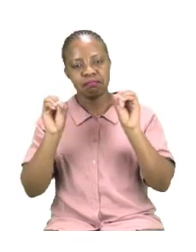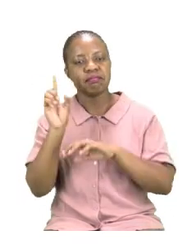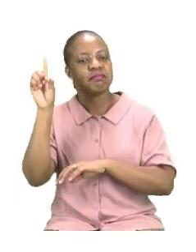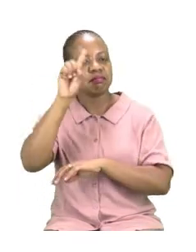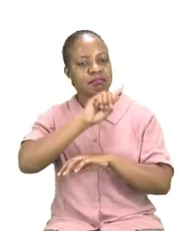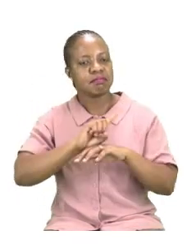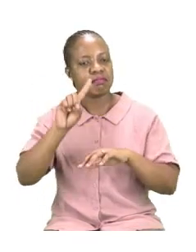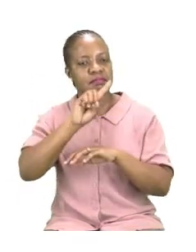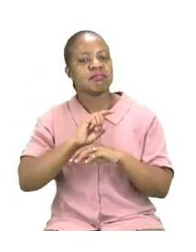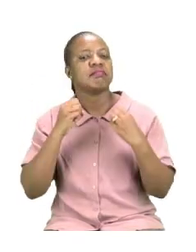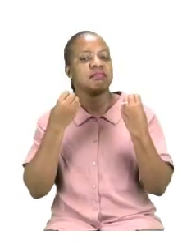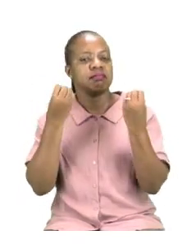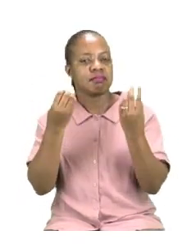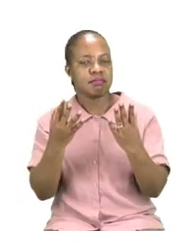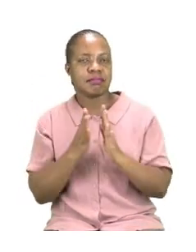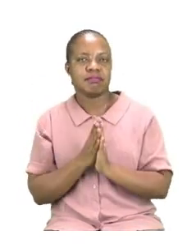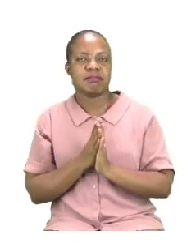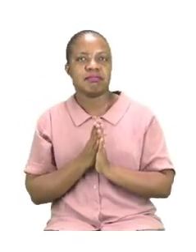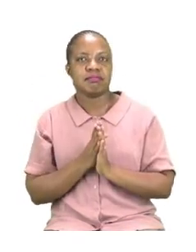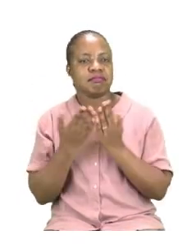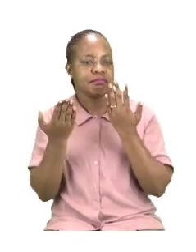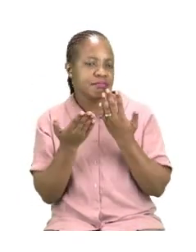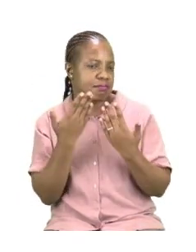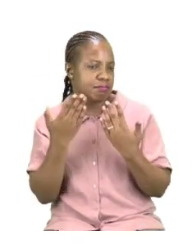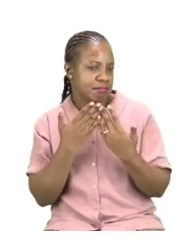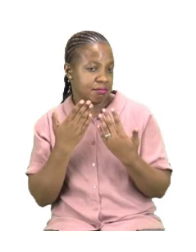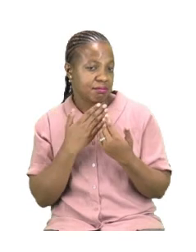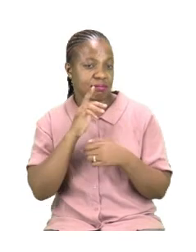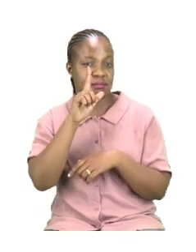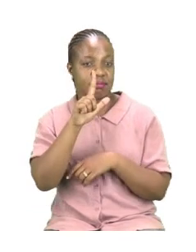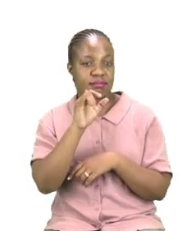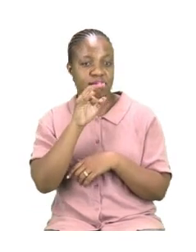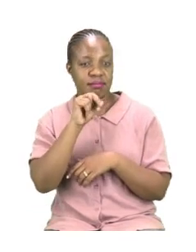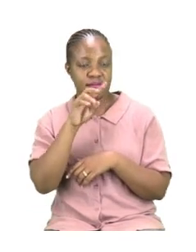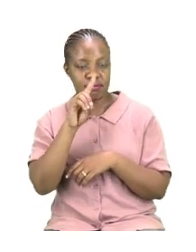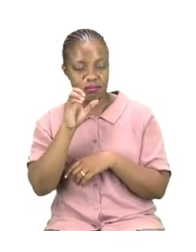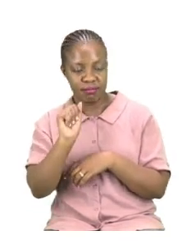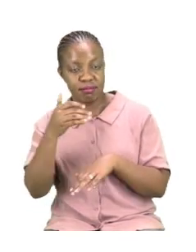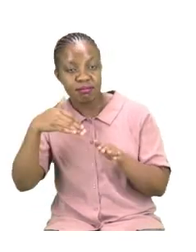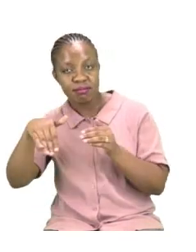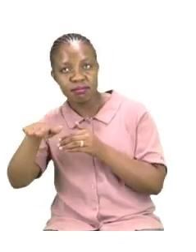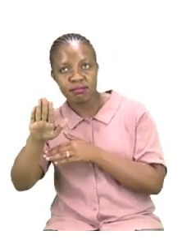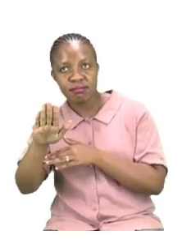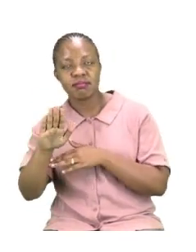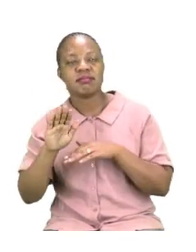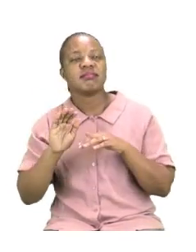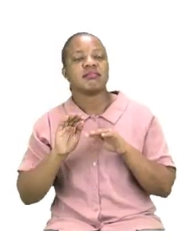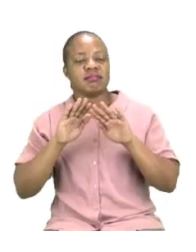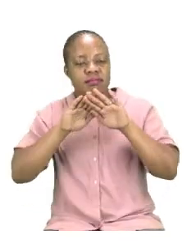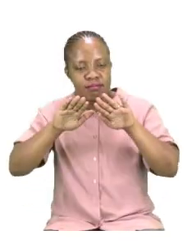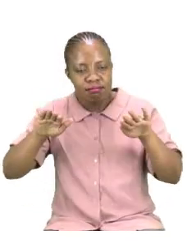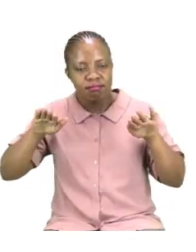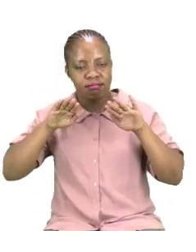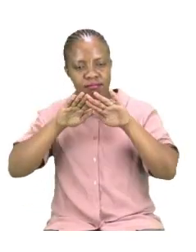because we are told the days that Linda goes swimming. We know that she goes on Mondays,